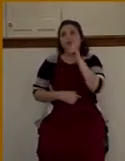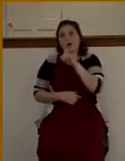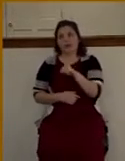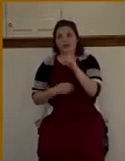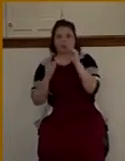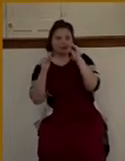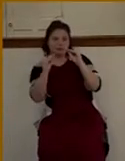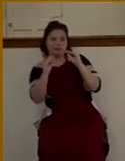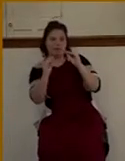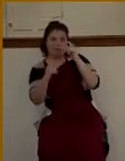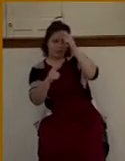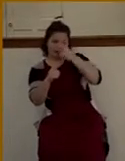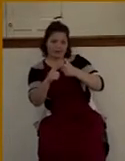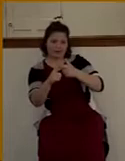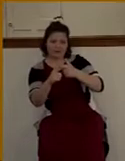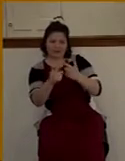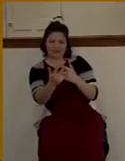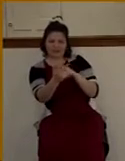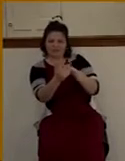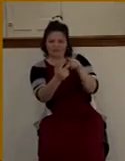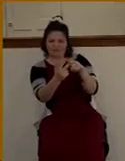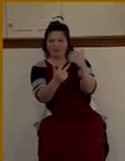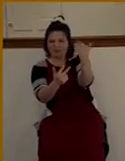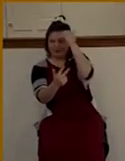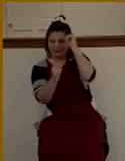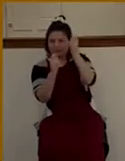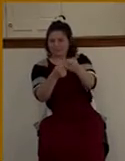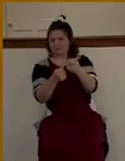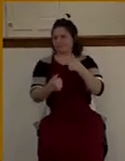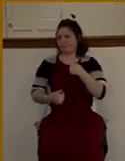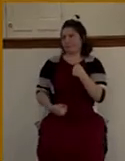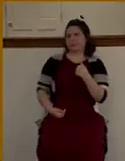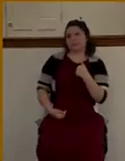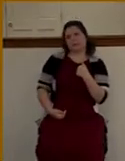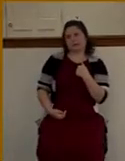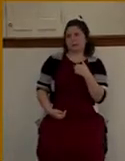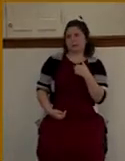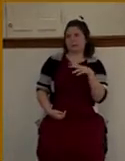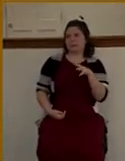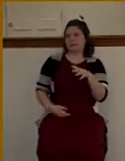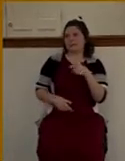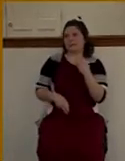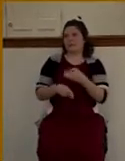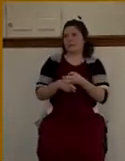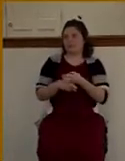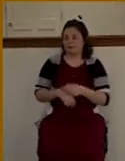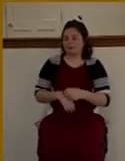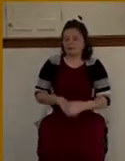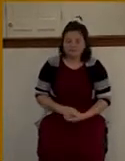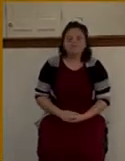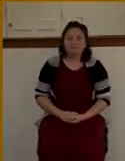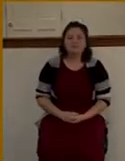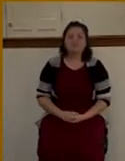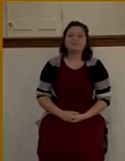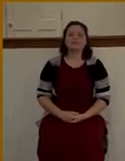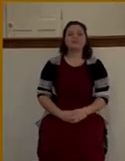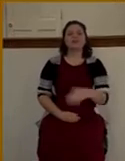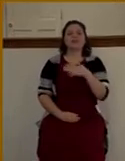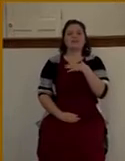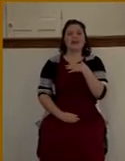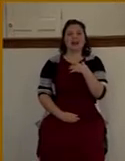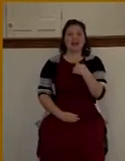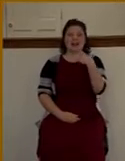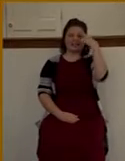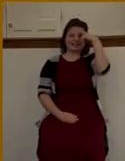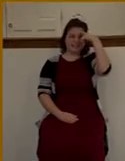fish. I'm not sure he ever really taught me. I'm a little bit difficult in that area. My idea of going